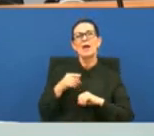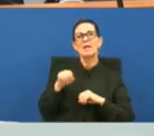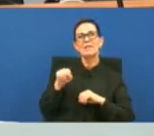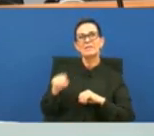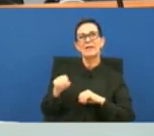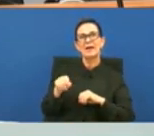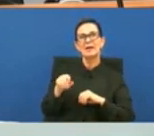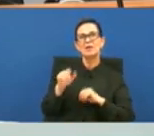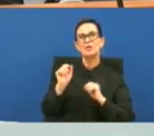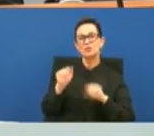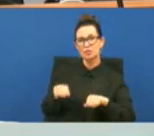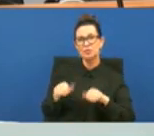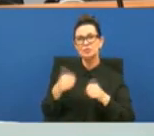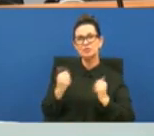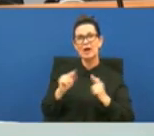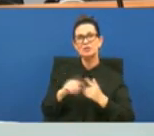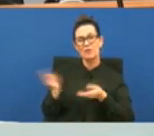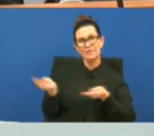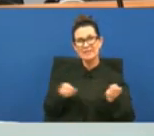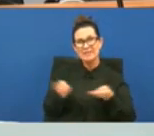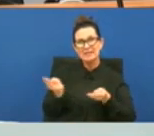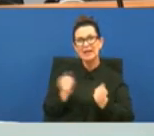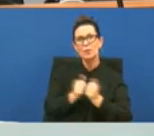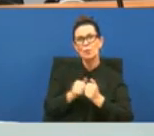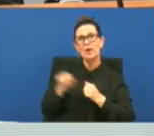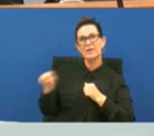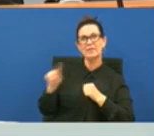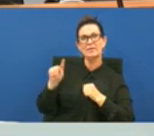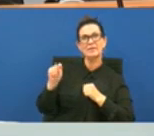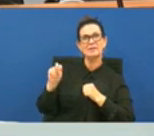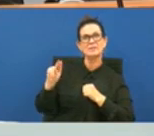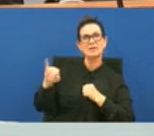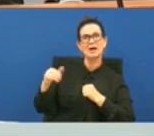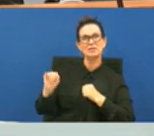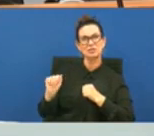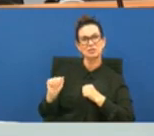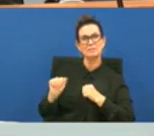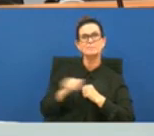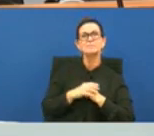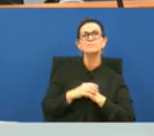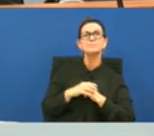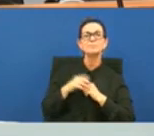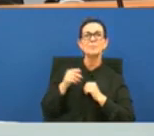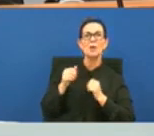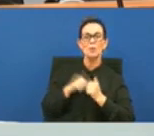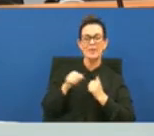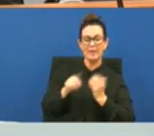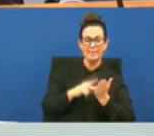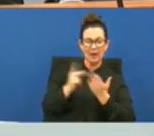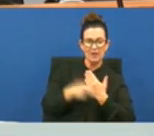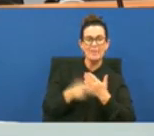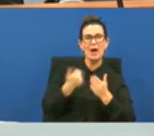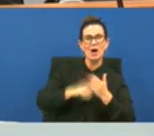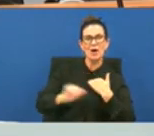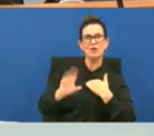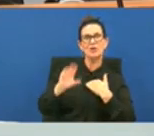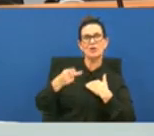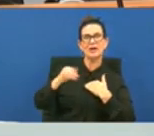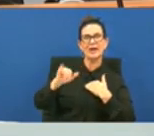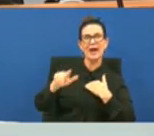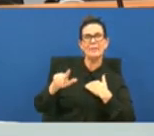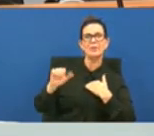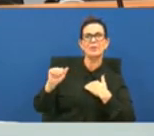facilitate the possibility of us adding this program under capital area human service